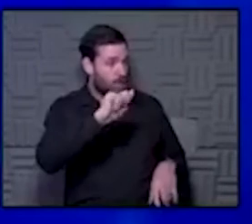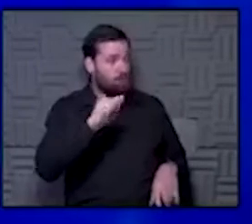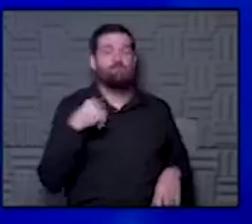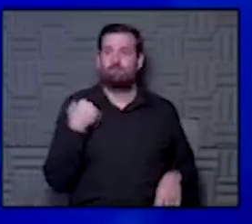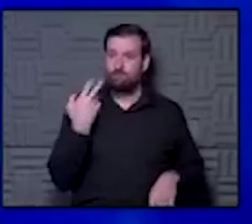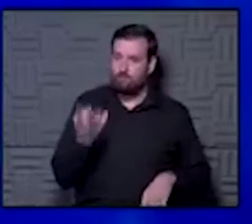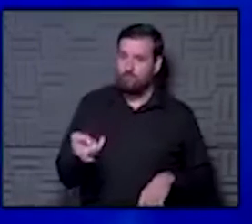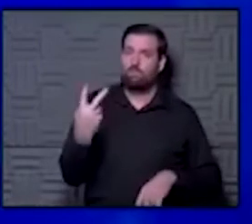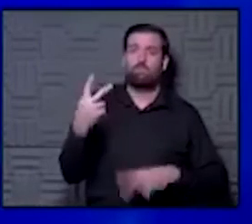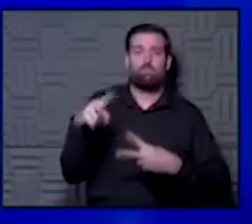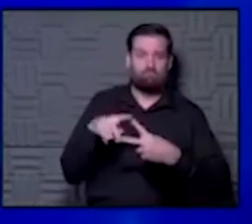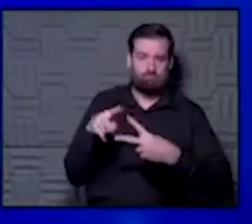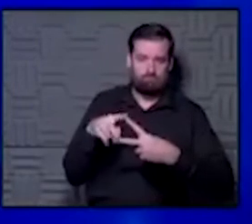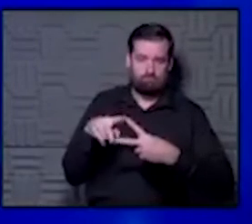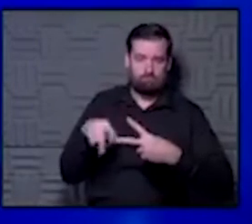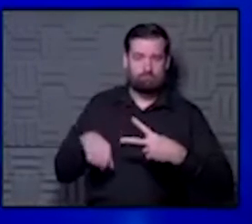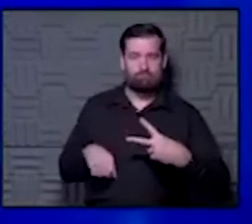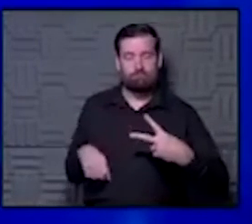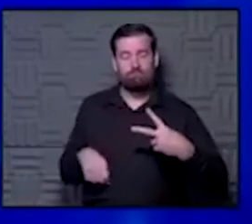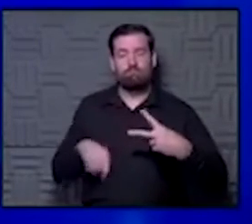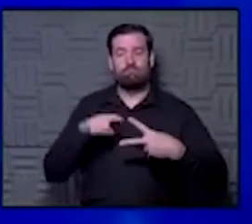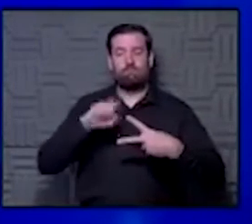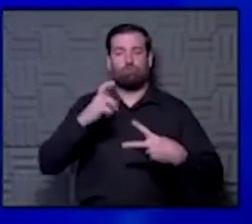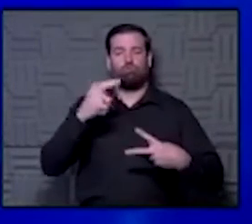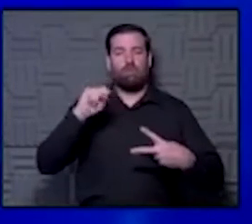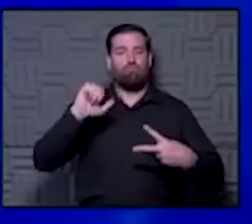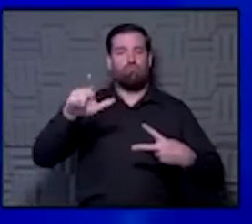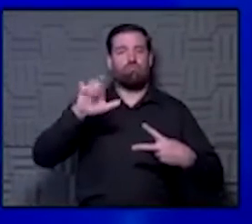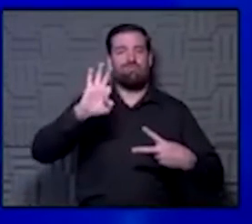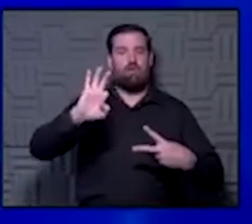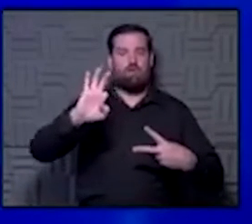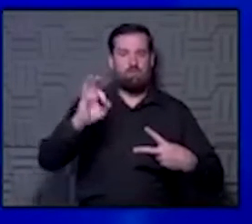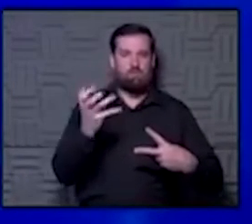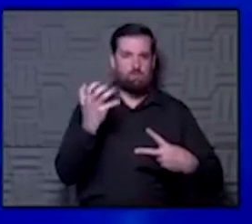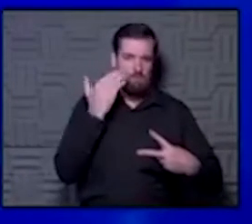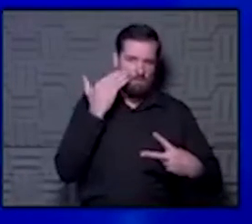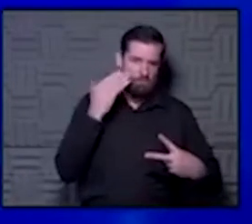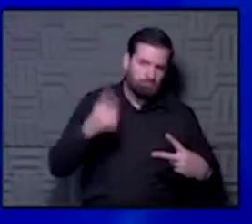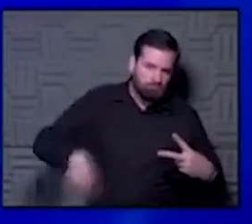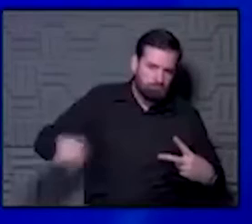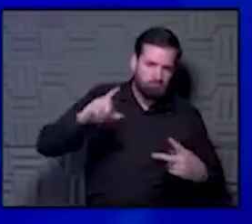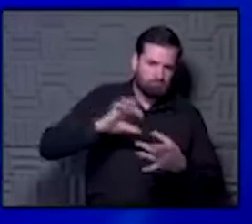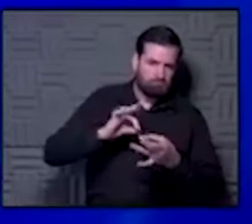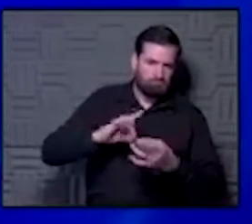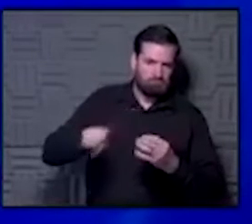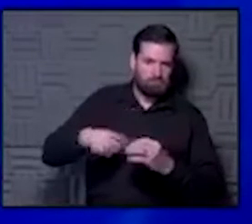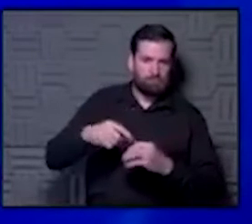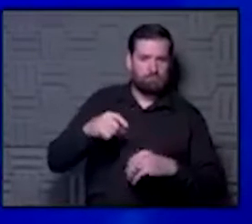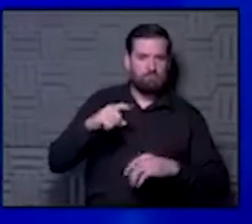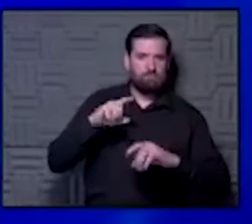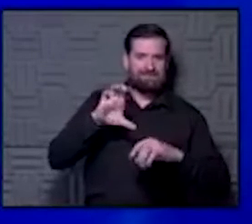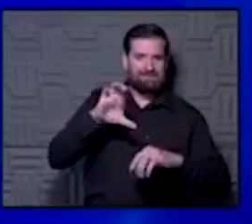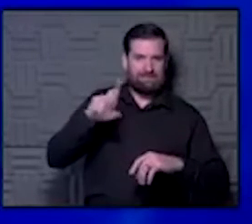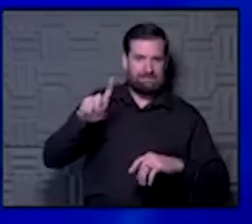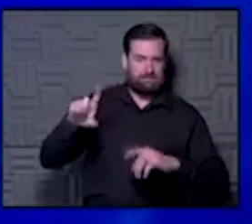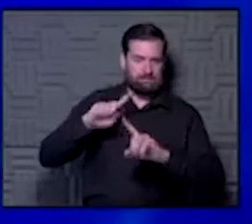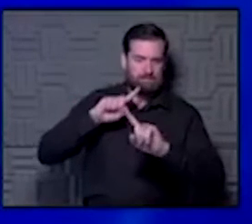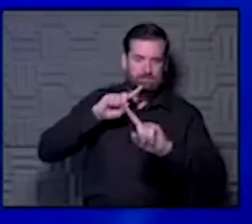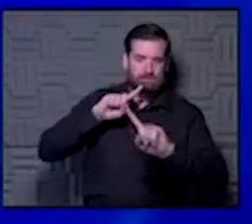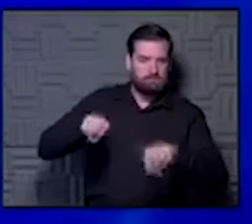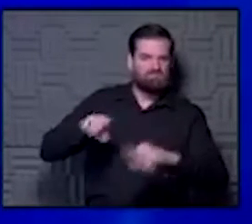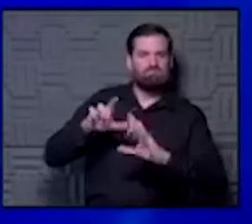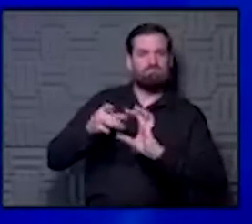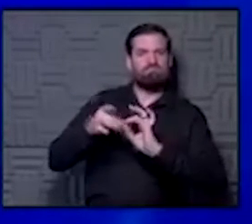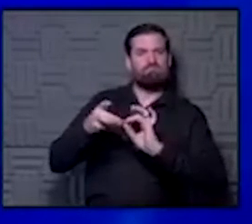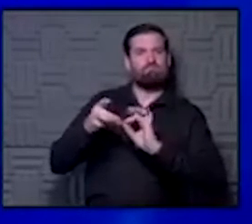have two this morning so far. Channel 9 would like to know what the doctors think about the latest report from the CDC regarding what close